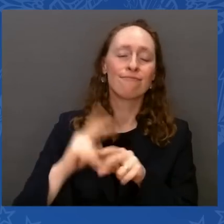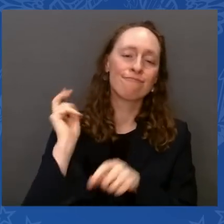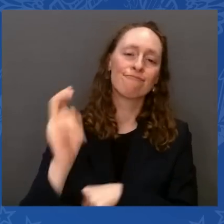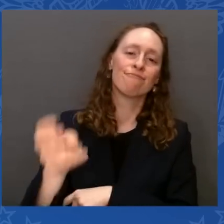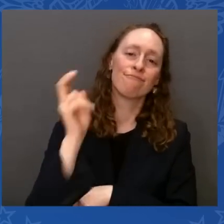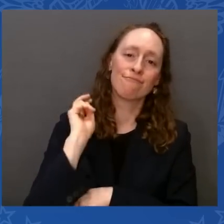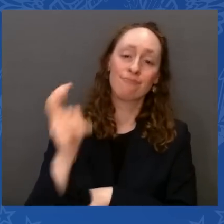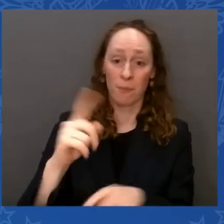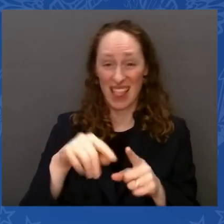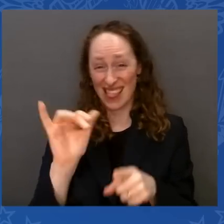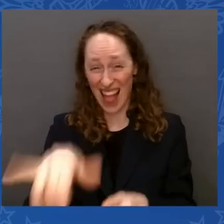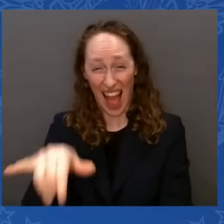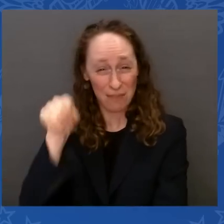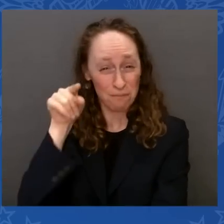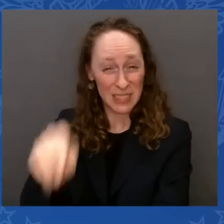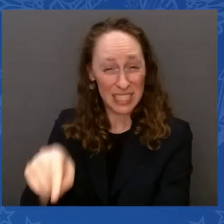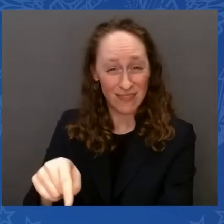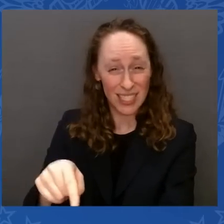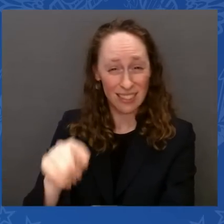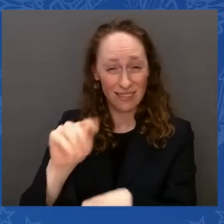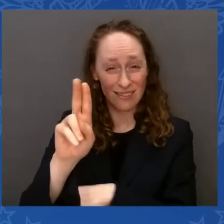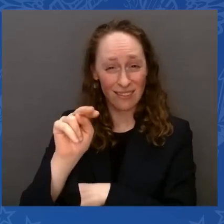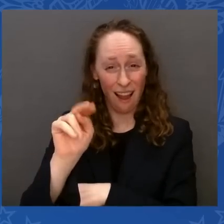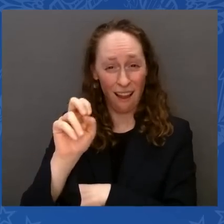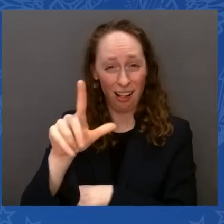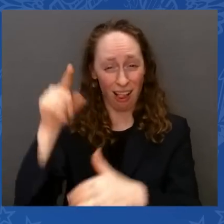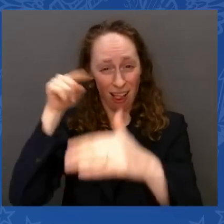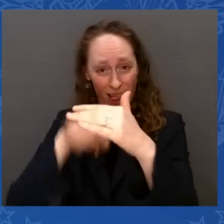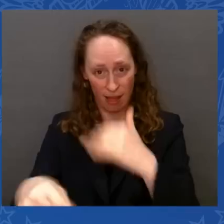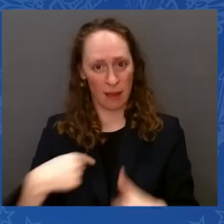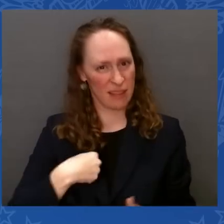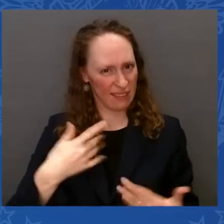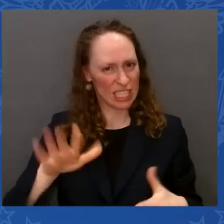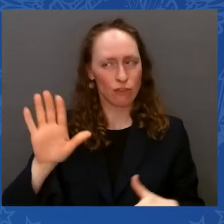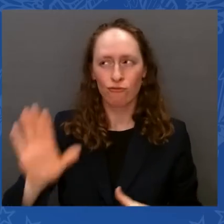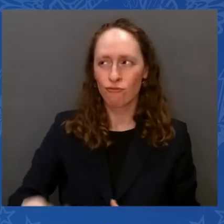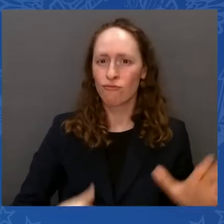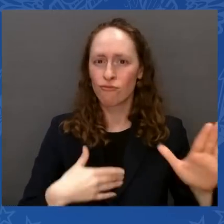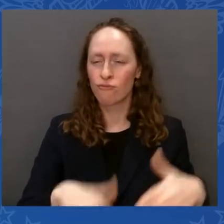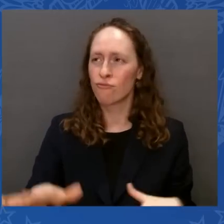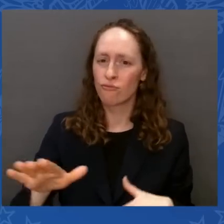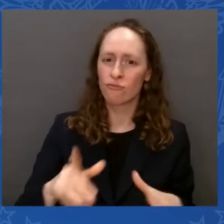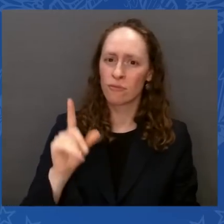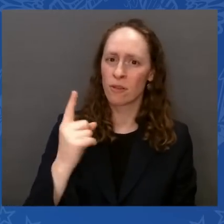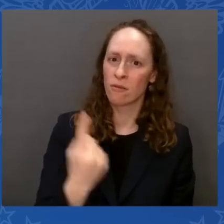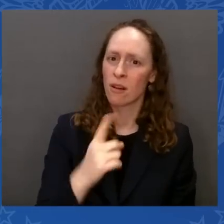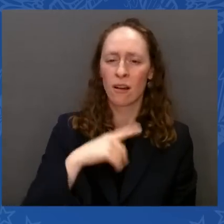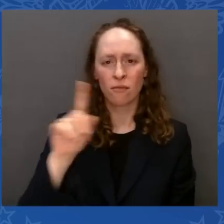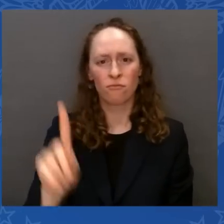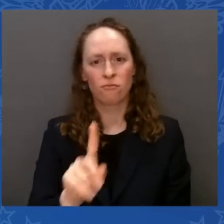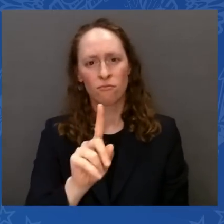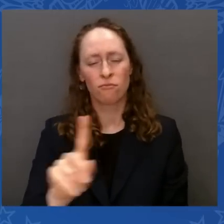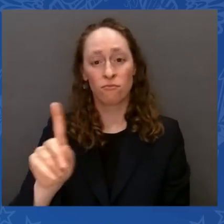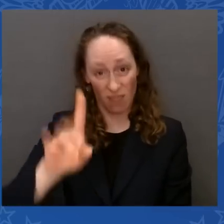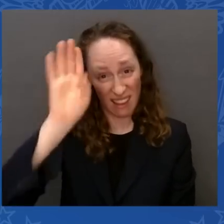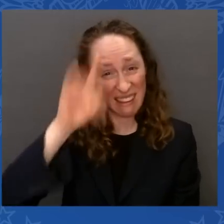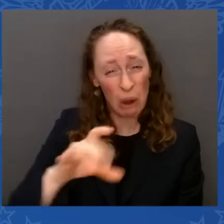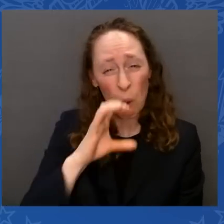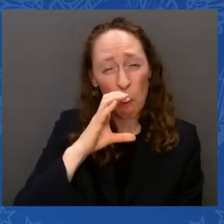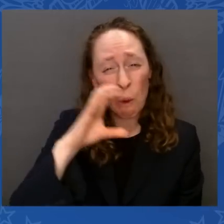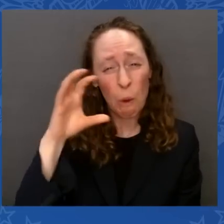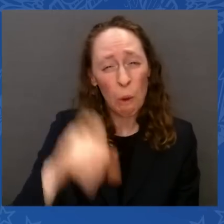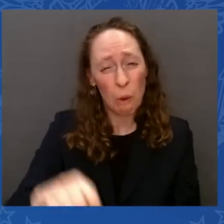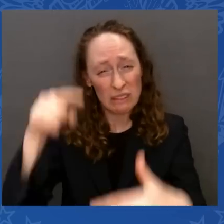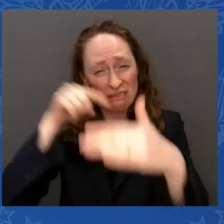15 years ago when I was a U.S. Senator pushing. It's a 100-year-old tunnel. It's going to change transportation, not only